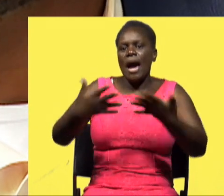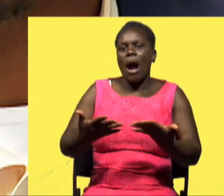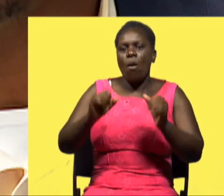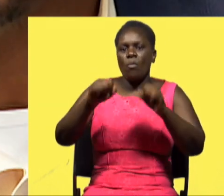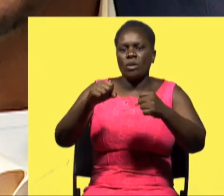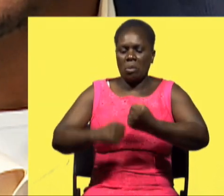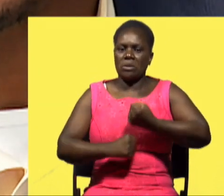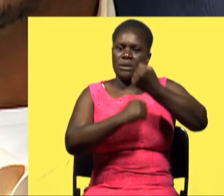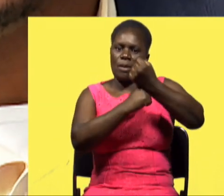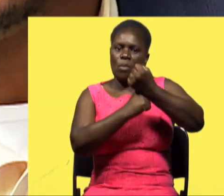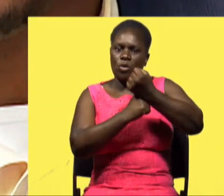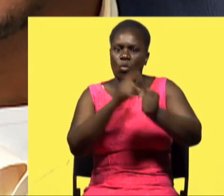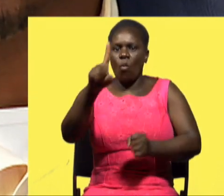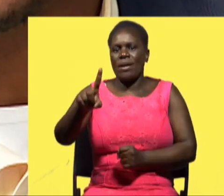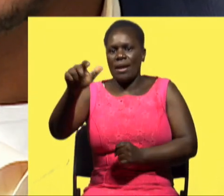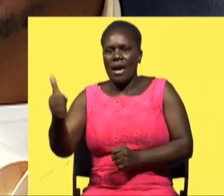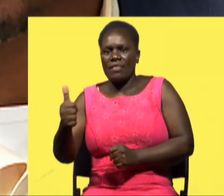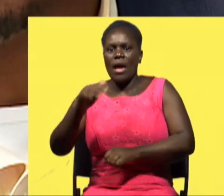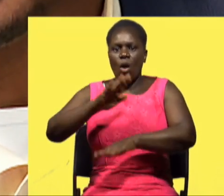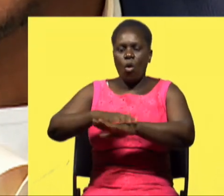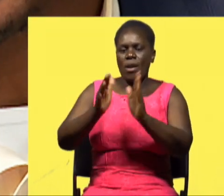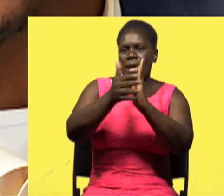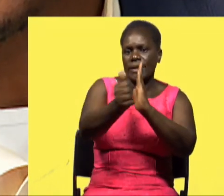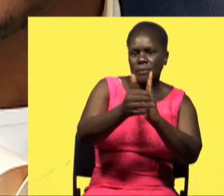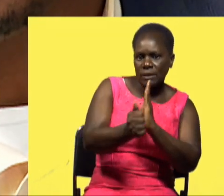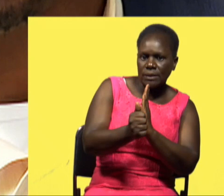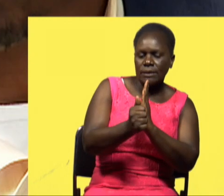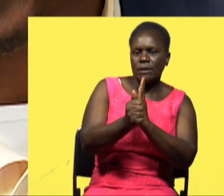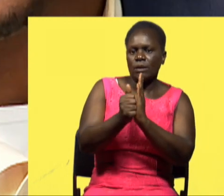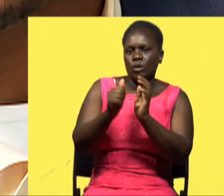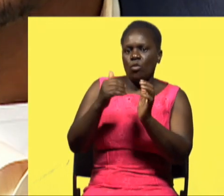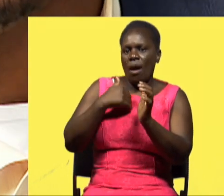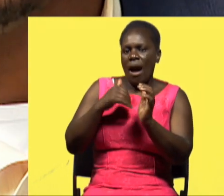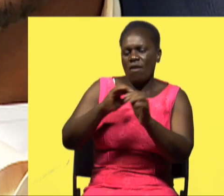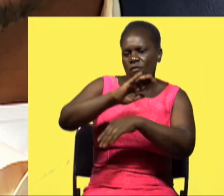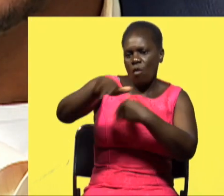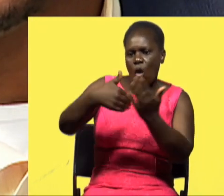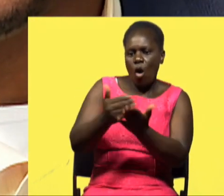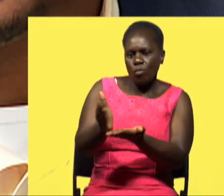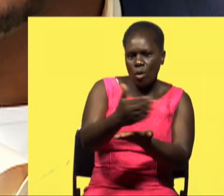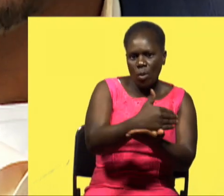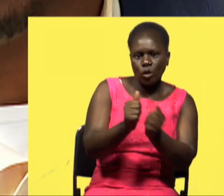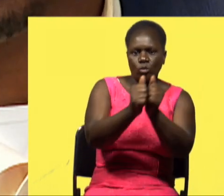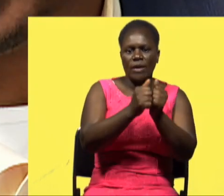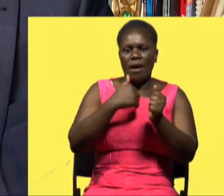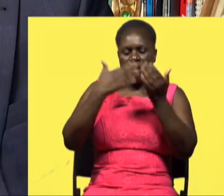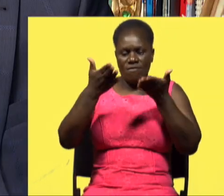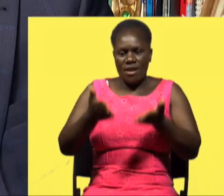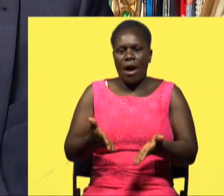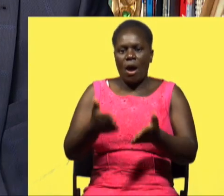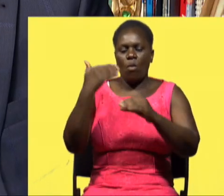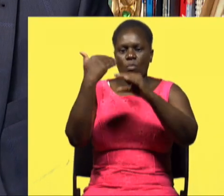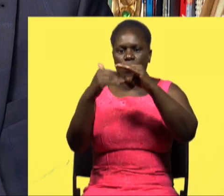how we can complement ourselves in terms of our expertise to package all this together and end up with what we